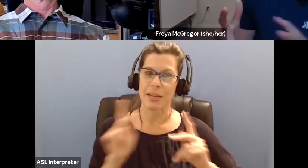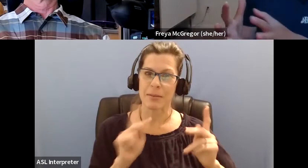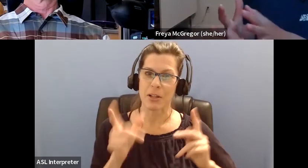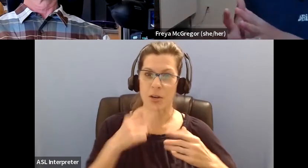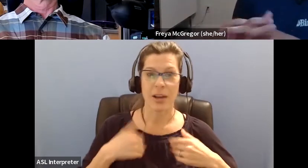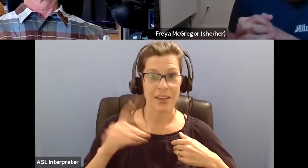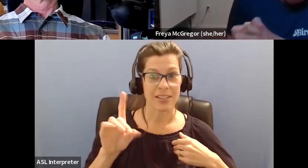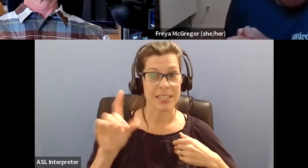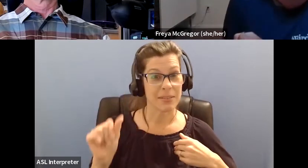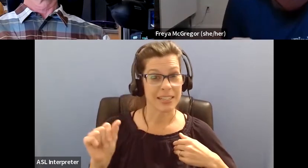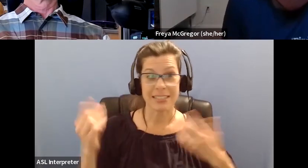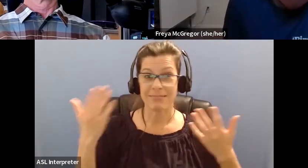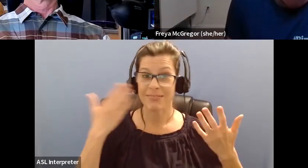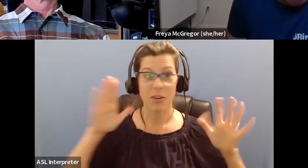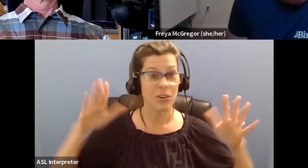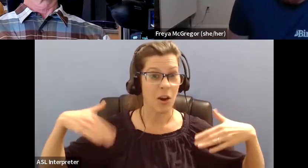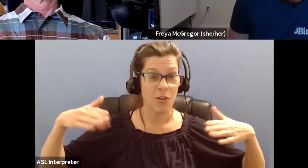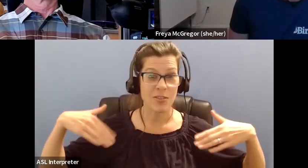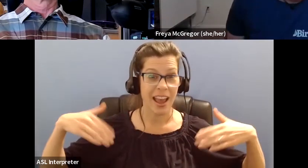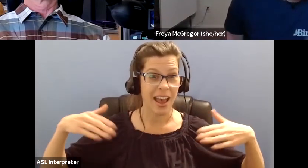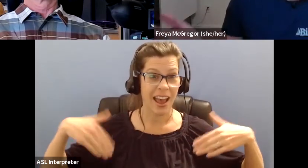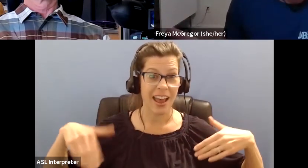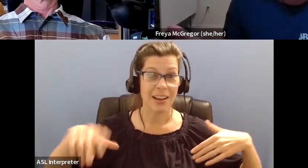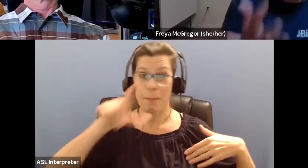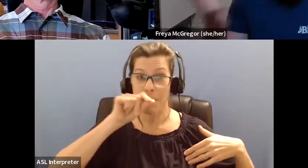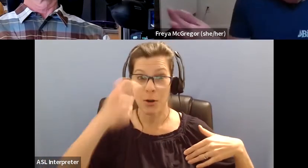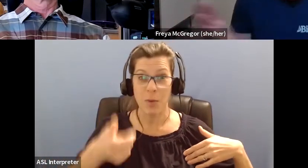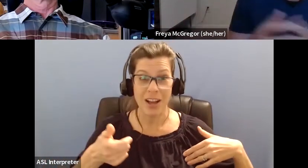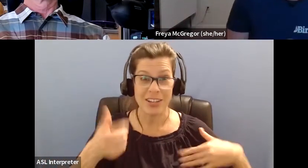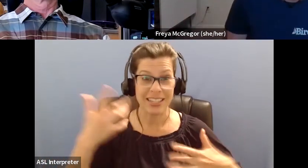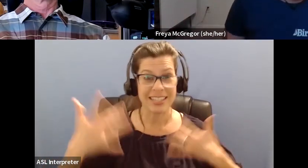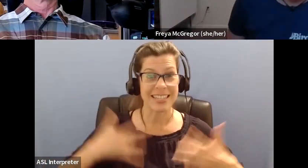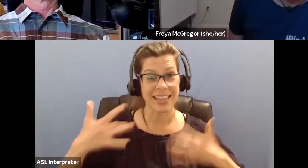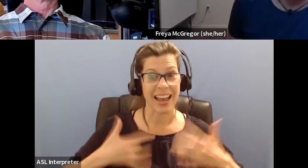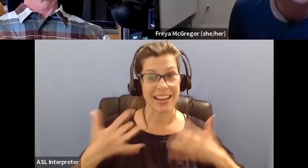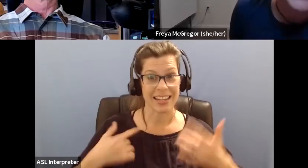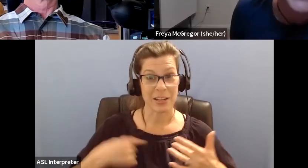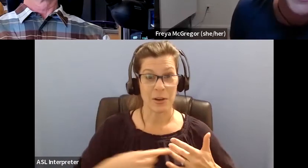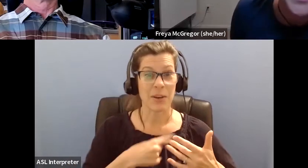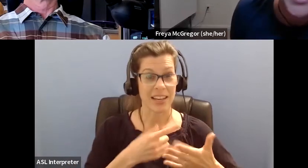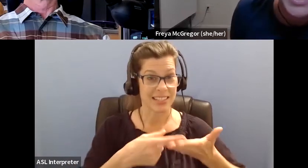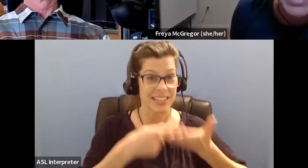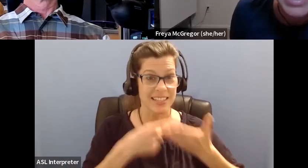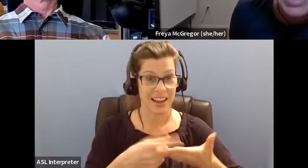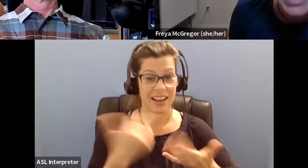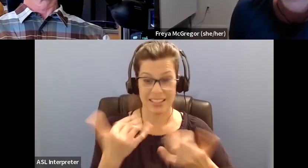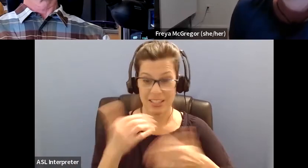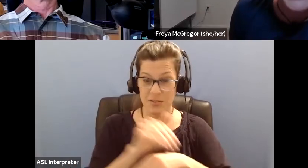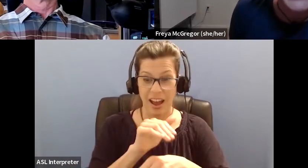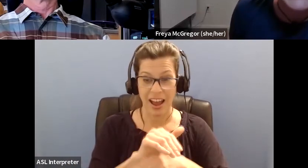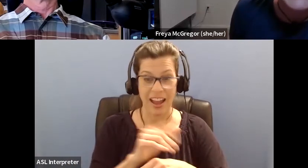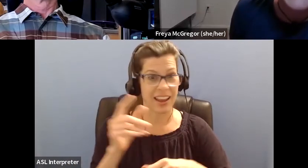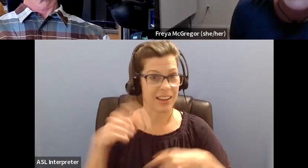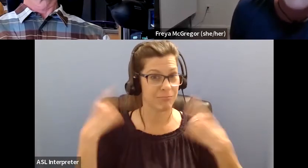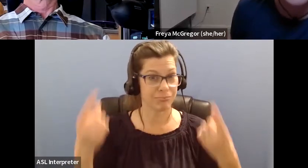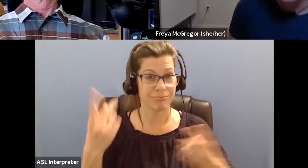who don't yet realize how many joys they could get from birding. And it's really cool because we kind of covered all that tonight in different ways through Paul and, um,